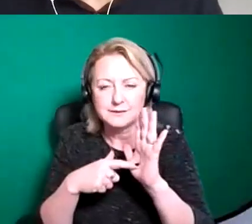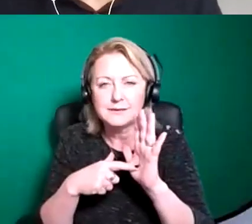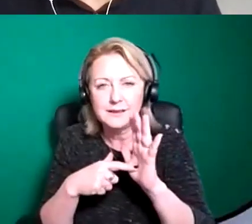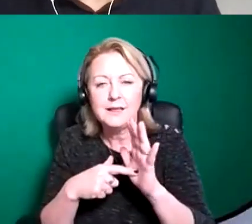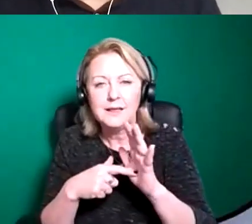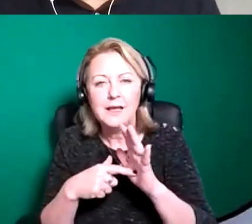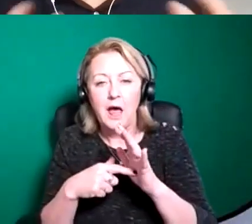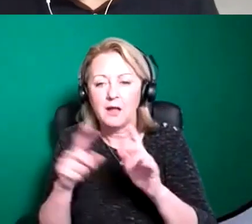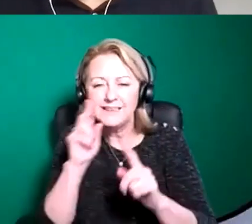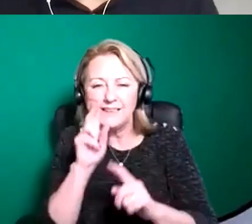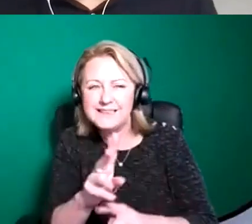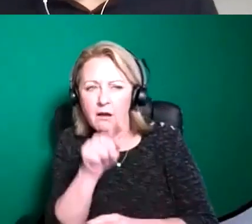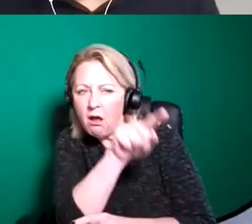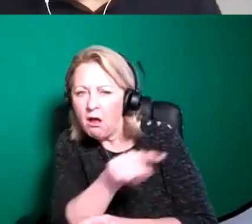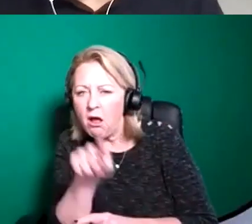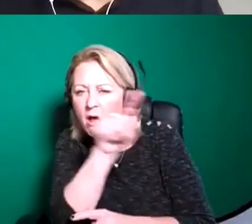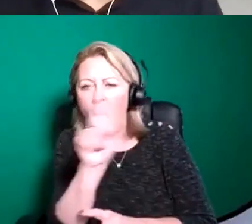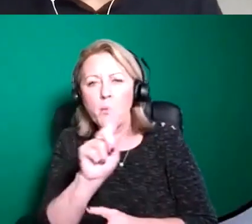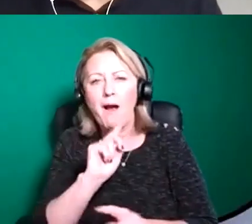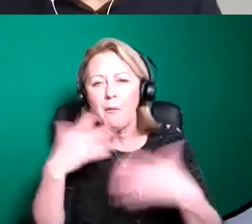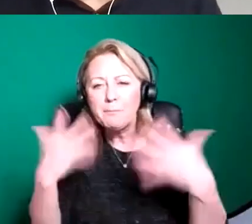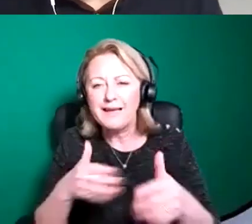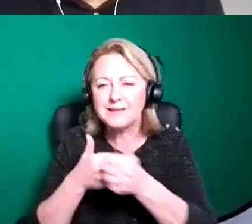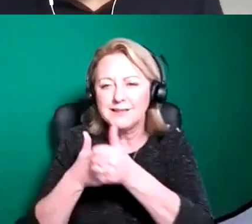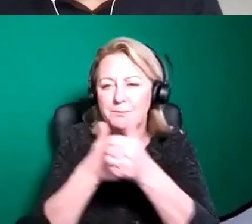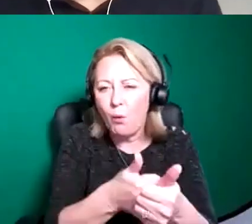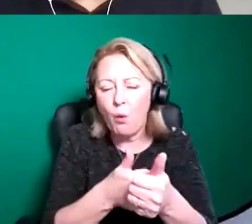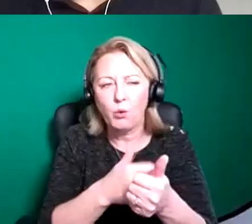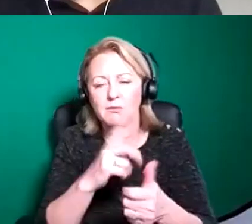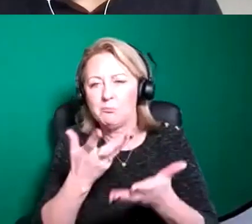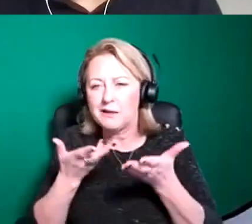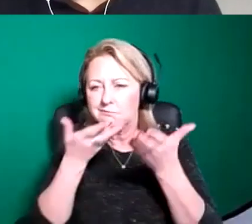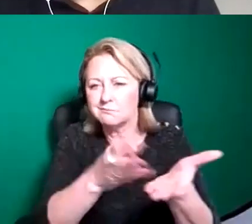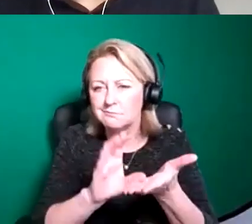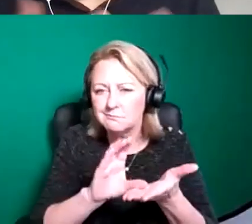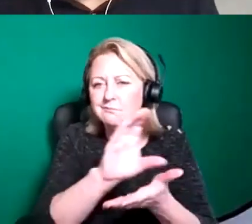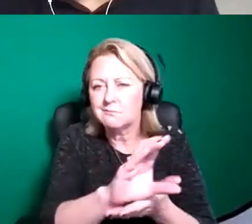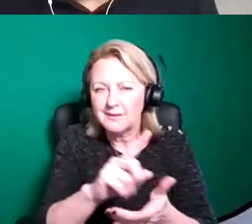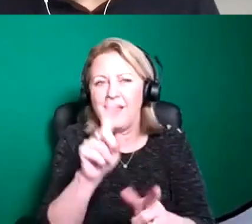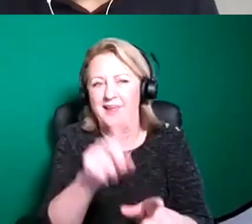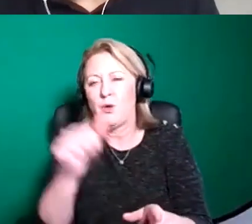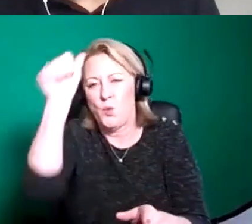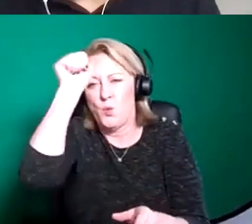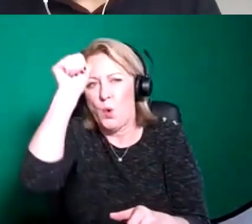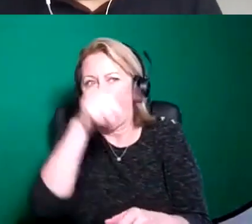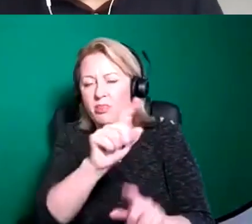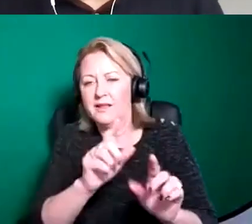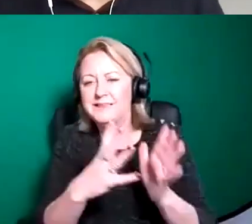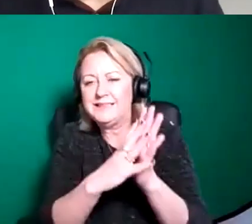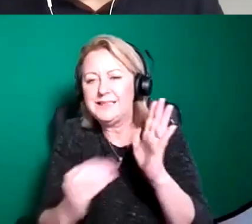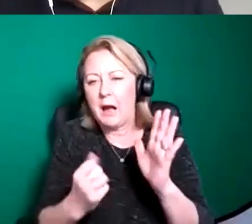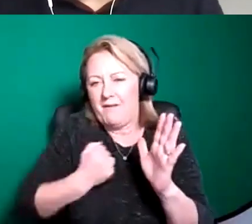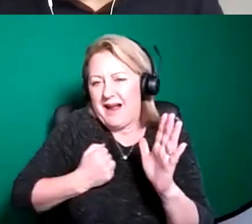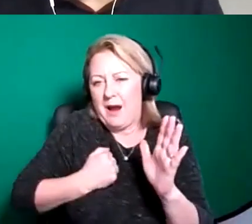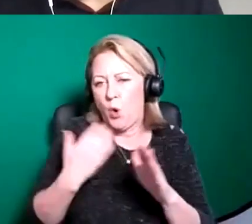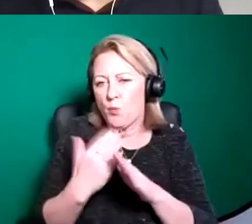that we've supported before in order to get a strong sense of uh what it is that the without walls network does and the kinds of work that we that we